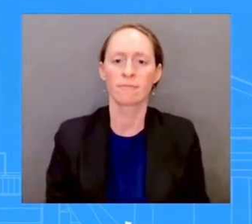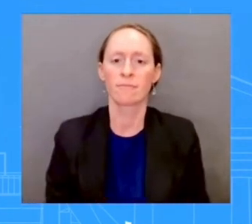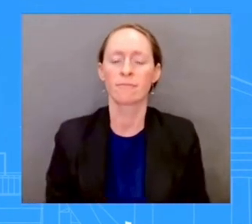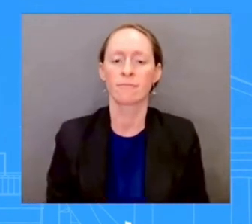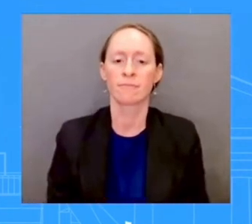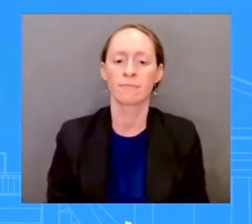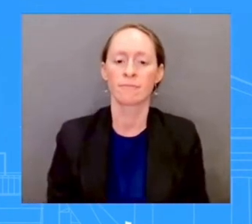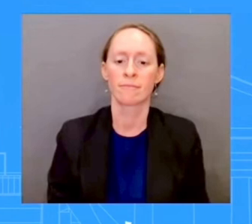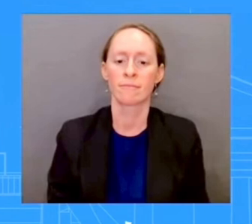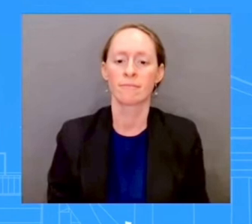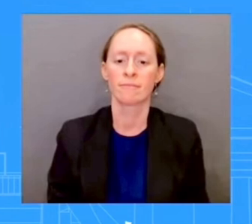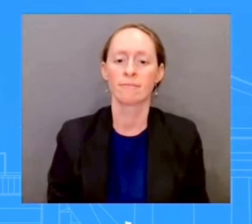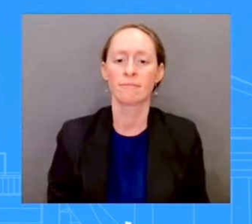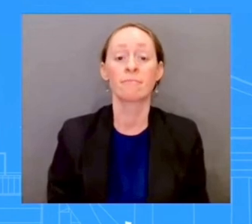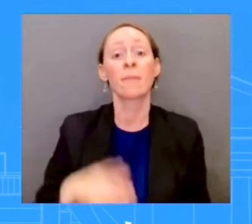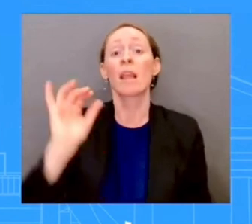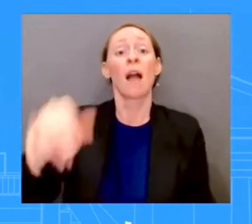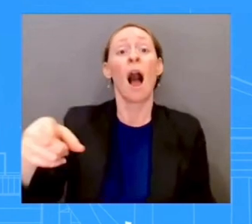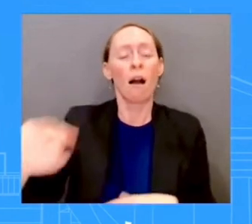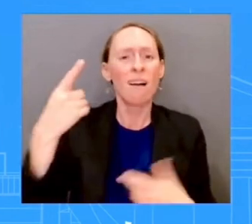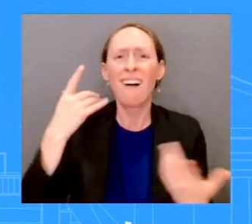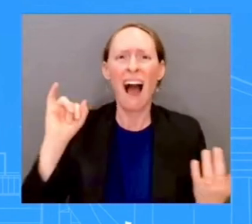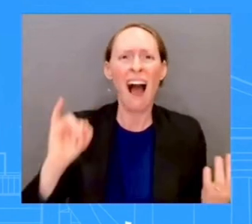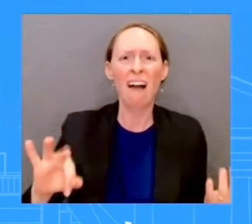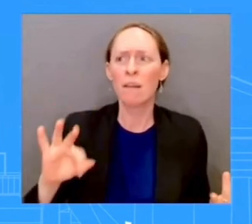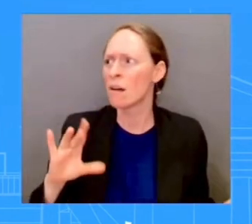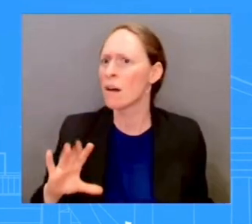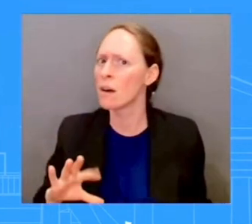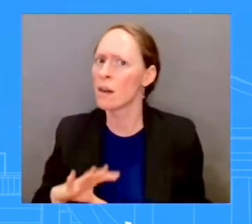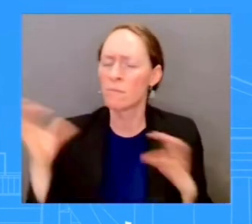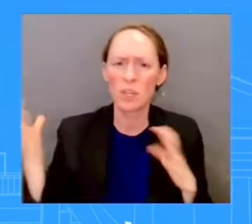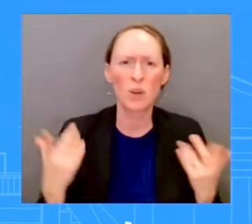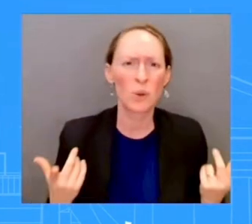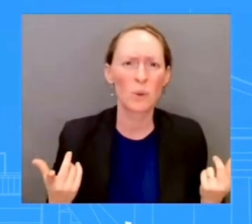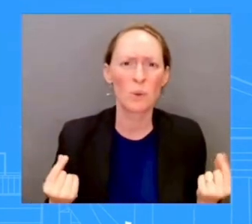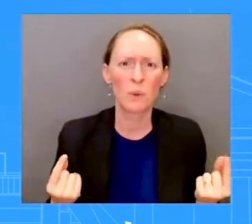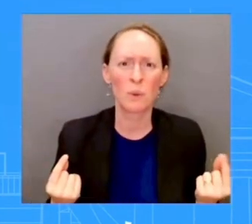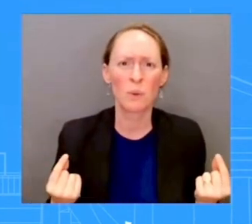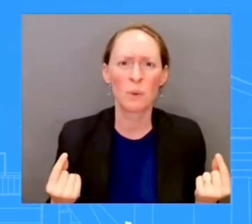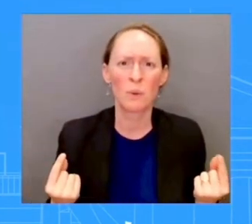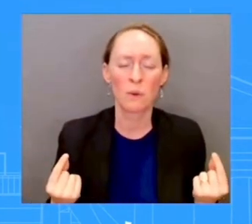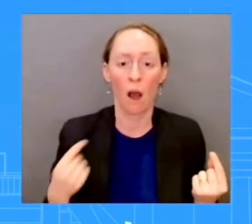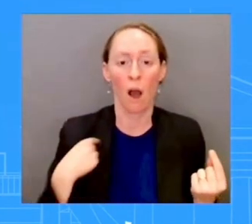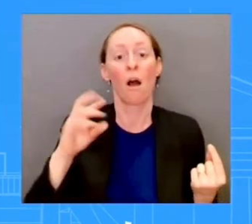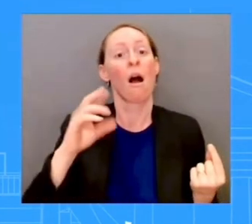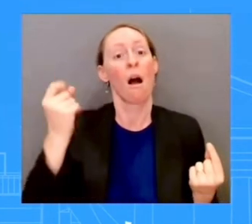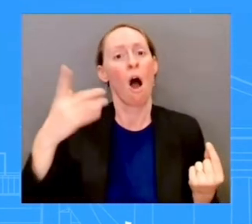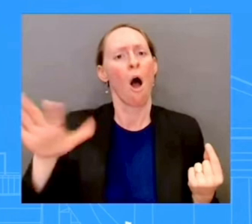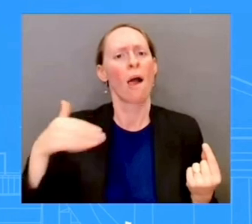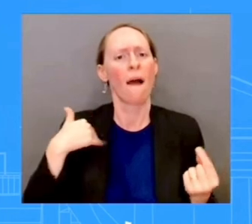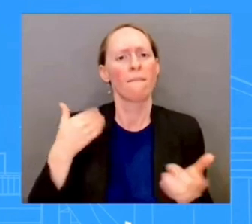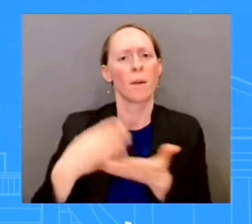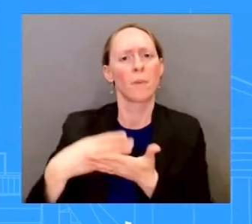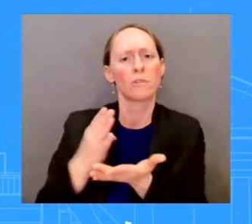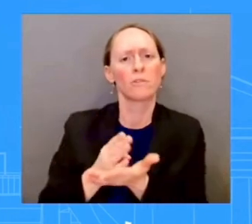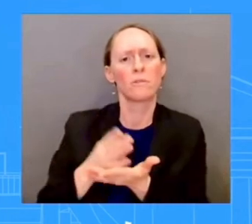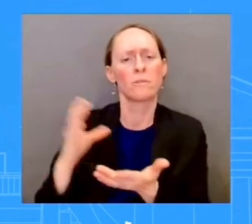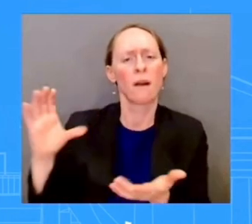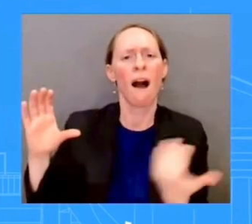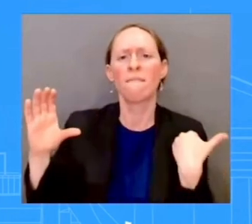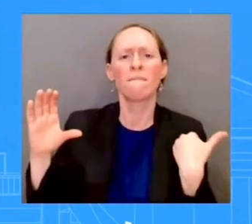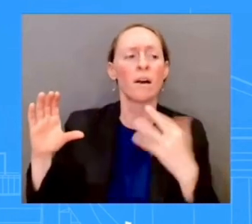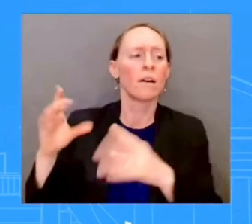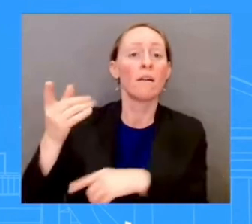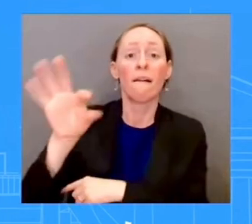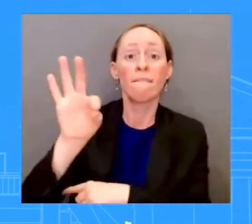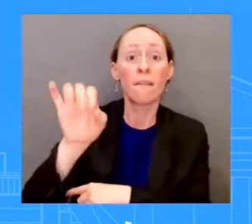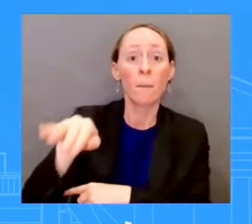disaster relief, the $12 billion, as you've heard from the administrator and also from Liz just moments ago, supporting the